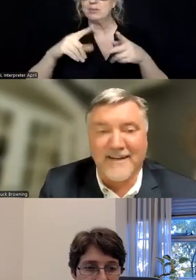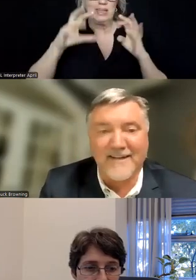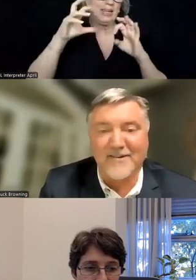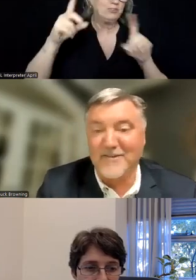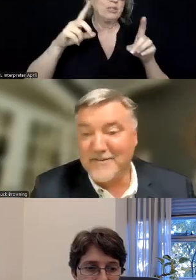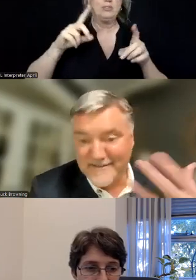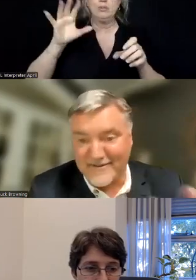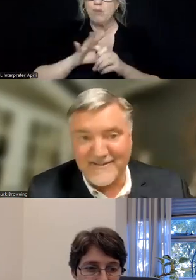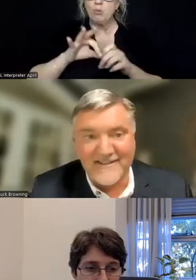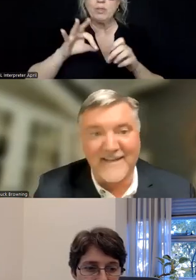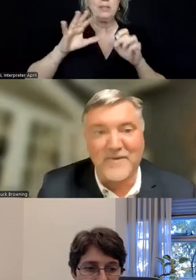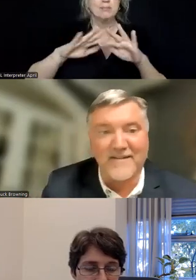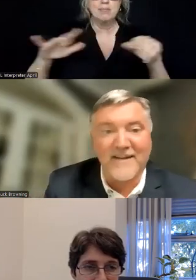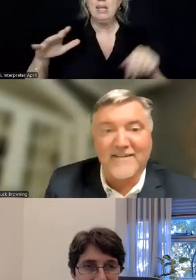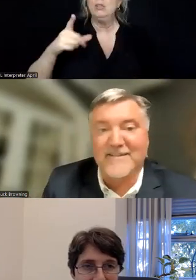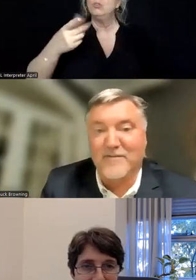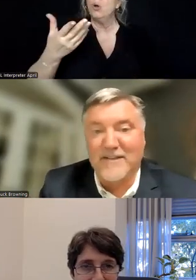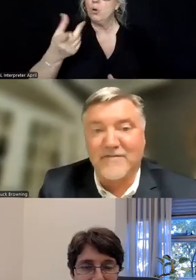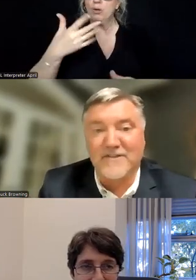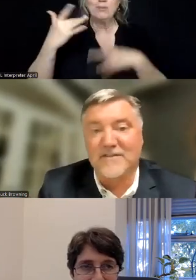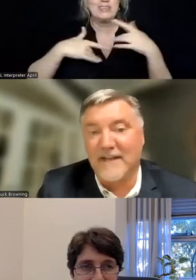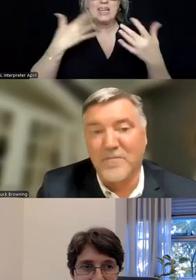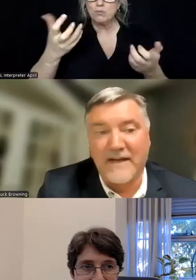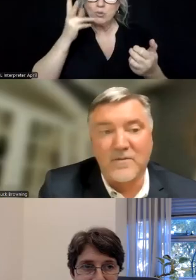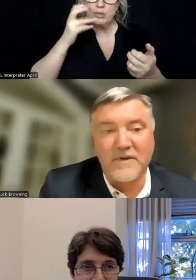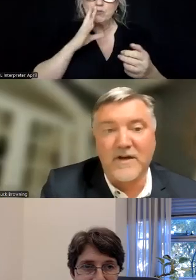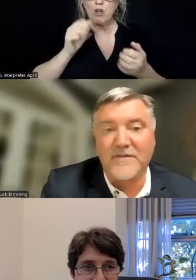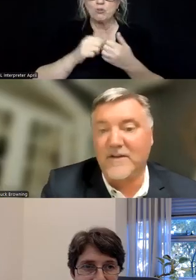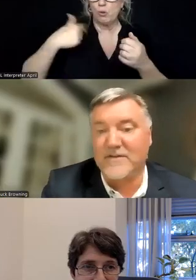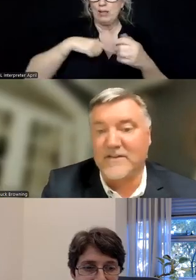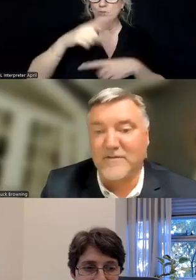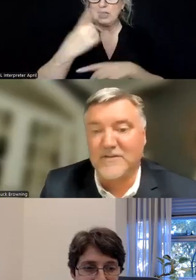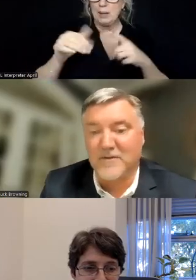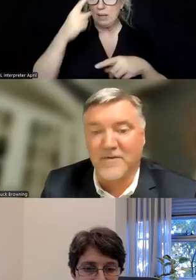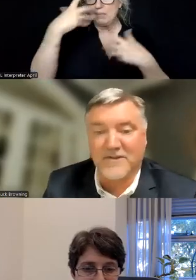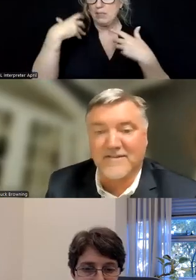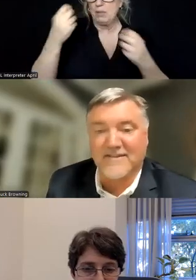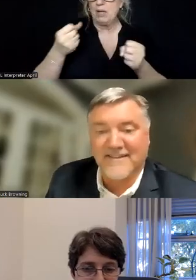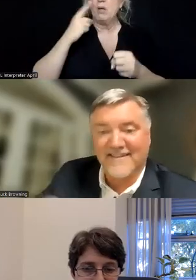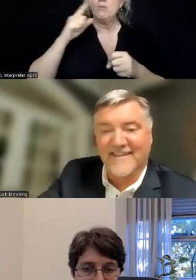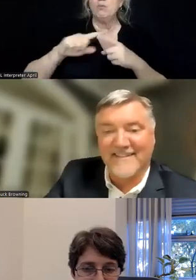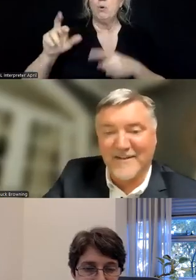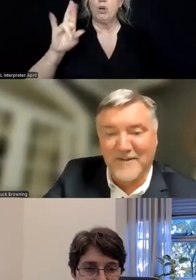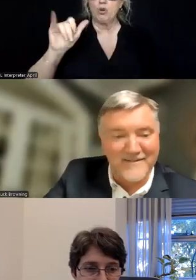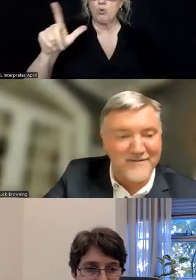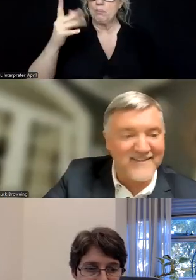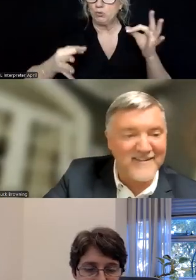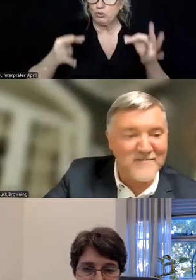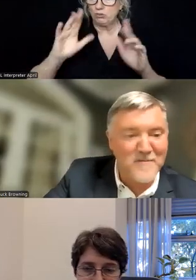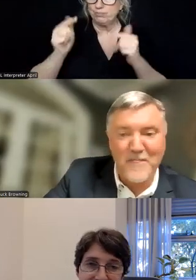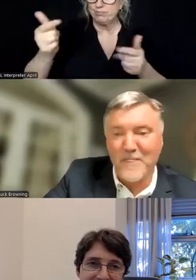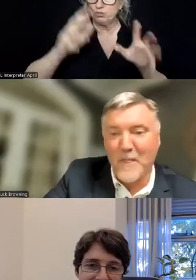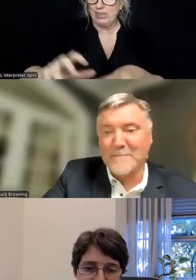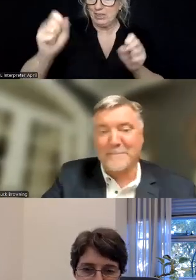So we're excited to hear you talk to us today about the civil rights divisions and impacts on mental health at the intersection of criminal justice. Take it away, Jennifer.